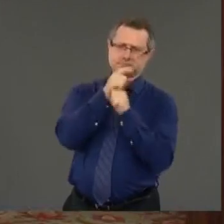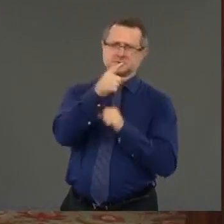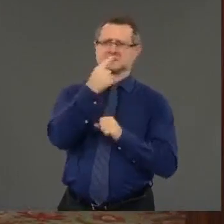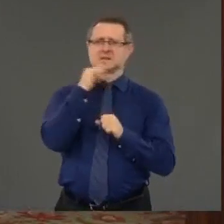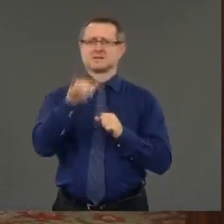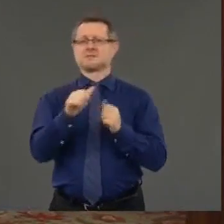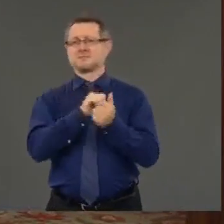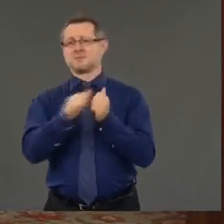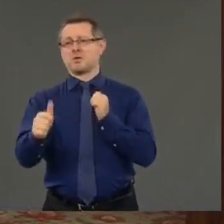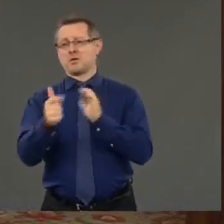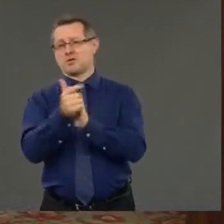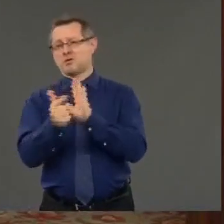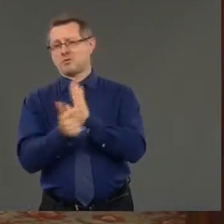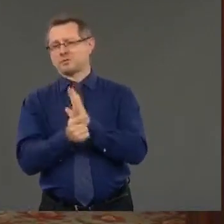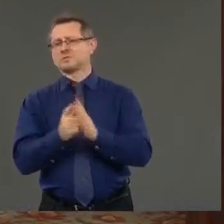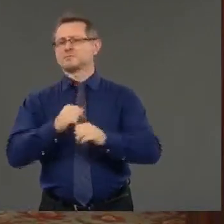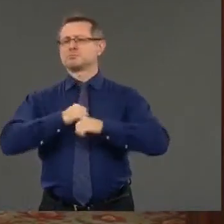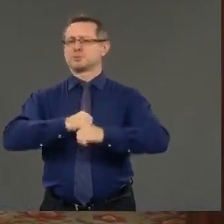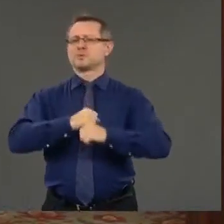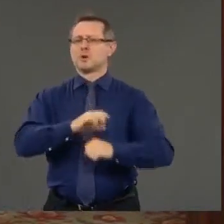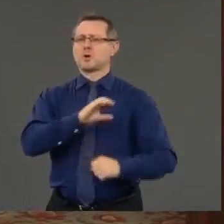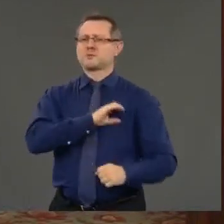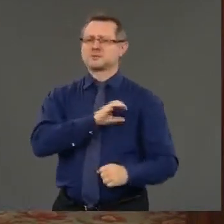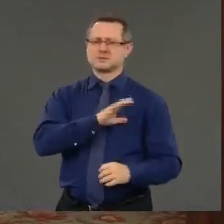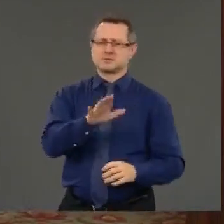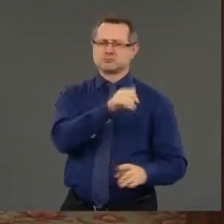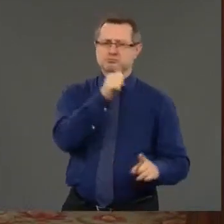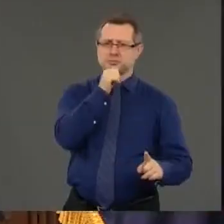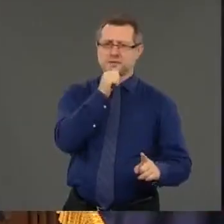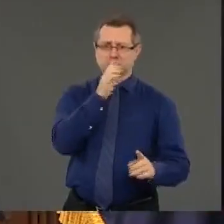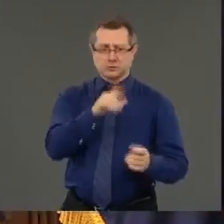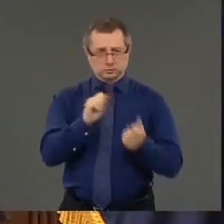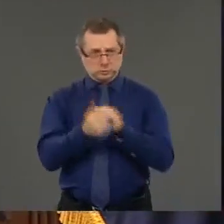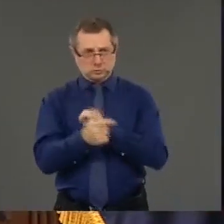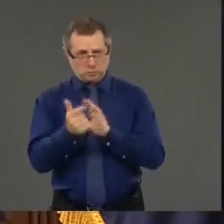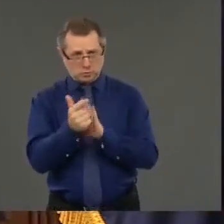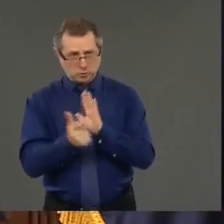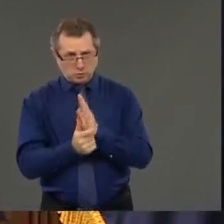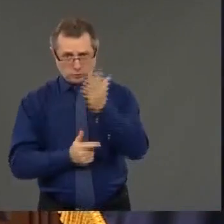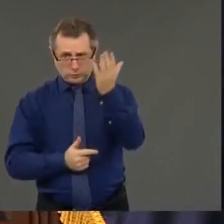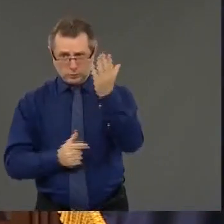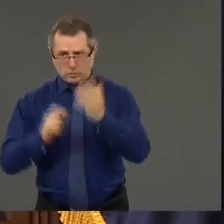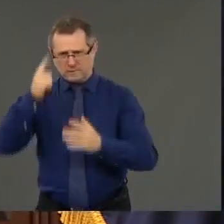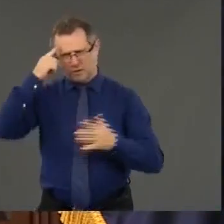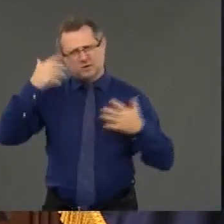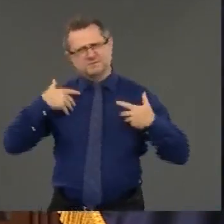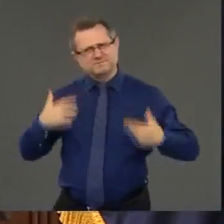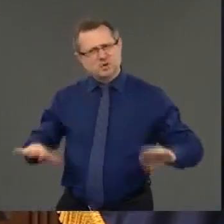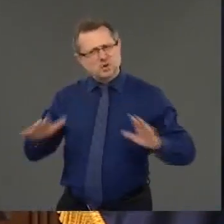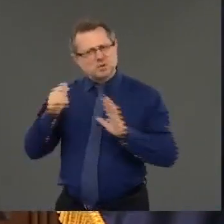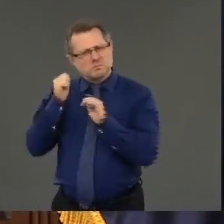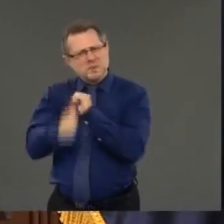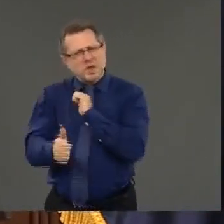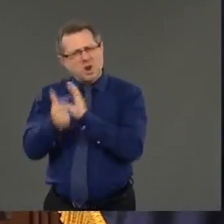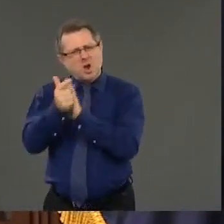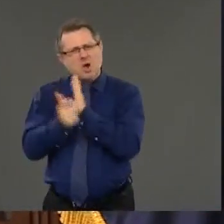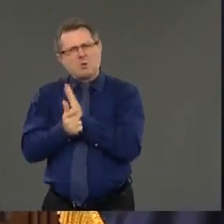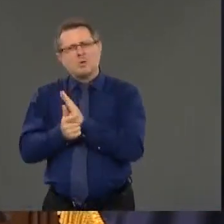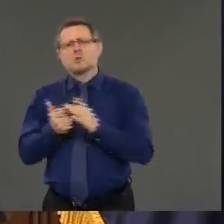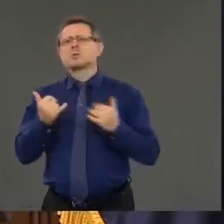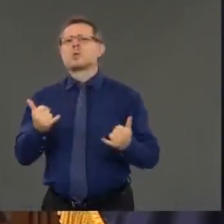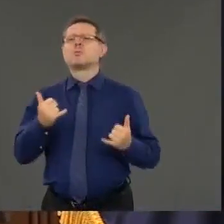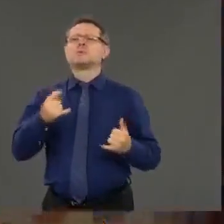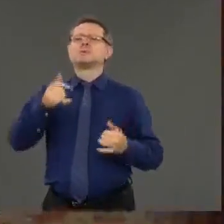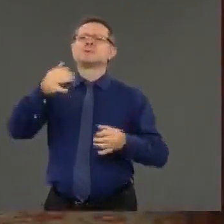officers' privacy. Should the law be changed? No, we passed the law. It's now being litigated. We'll see what the courts do.